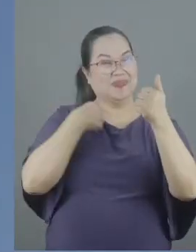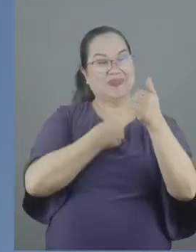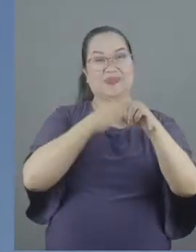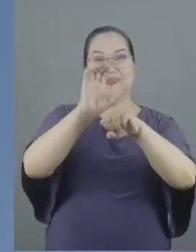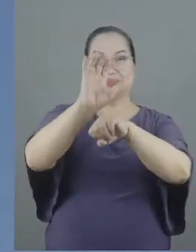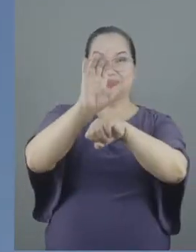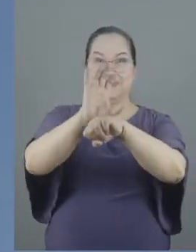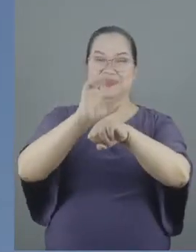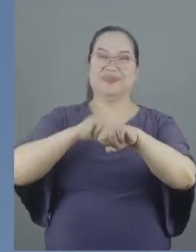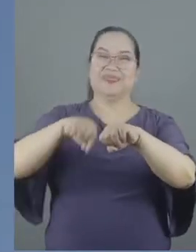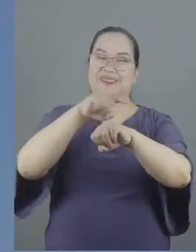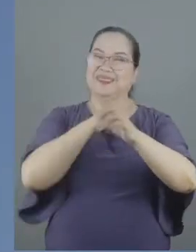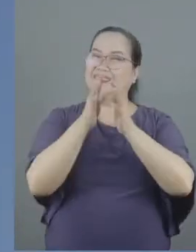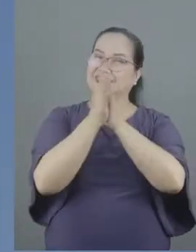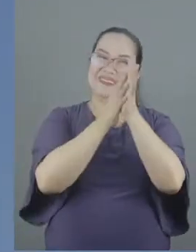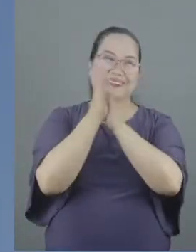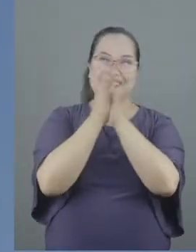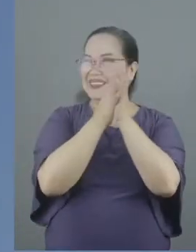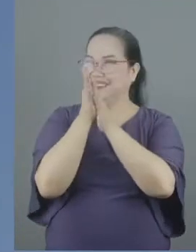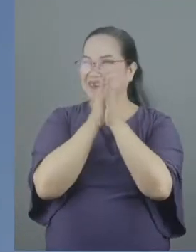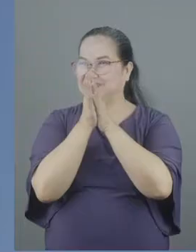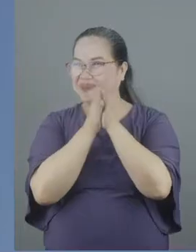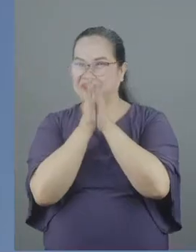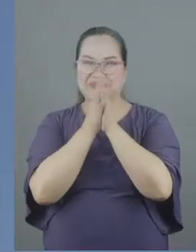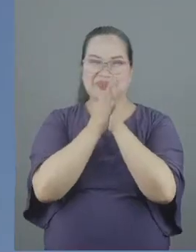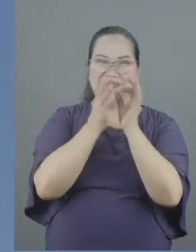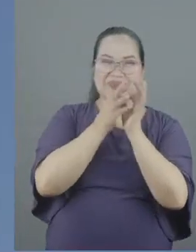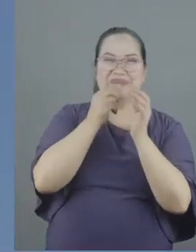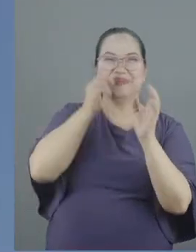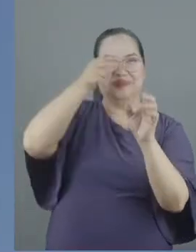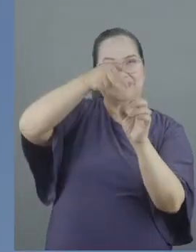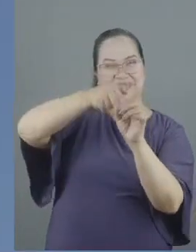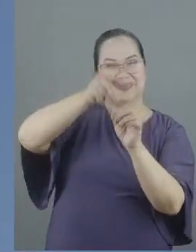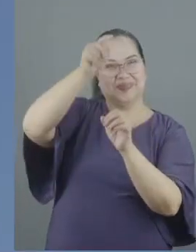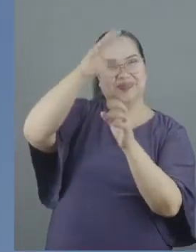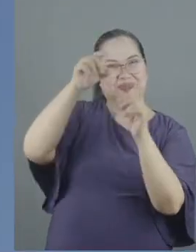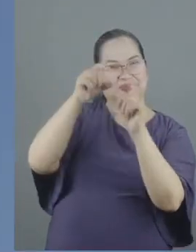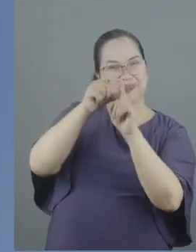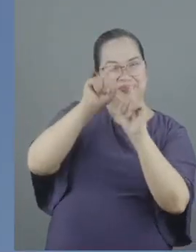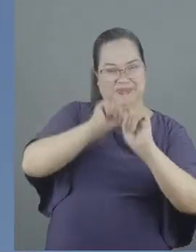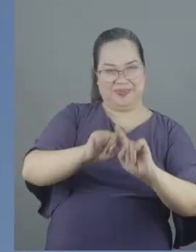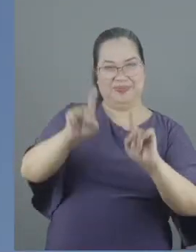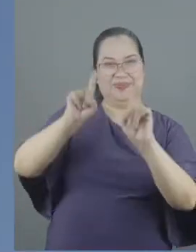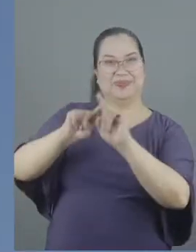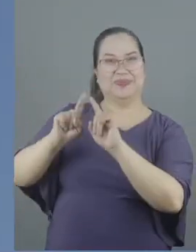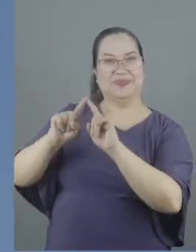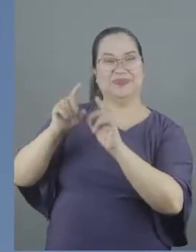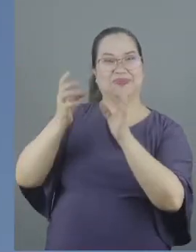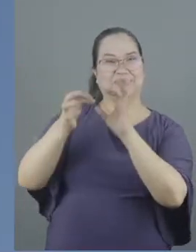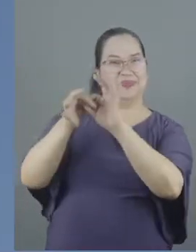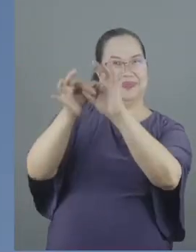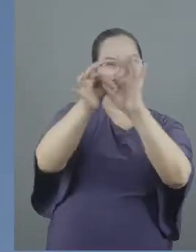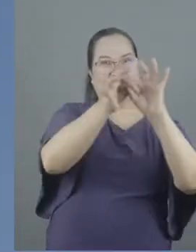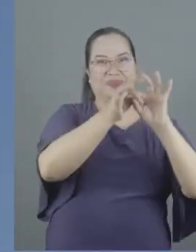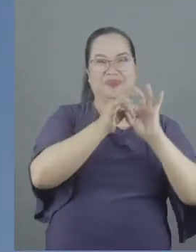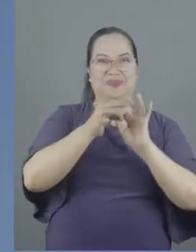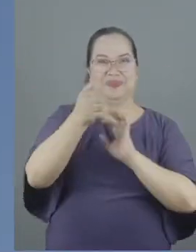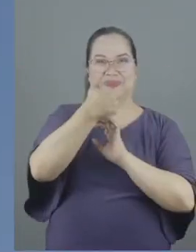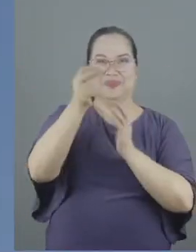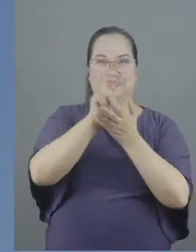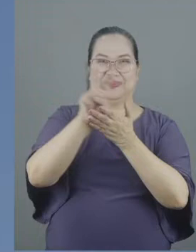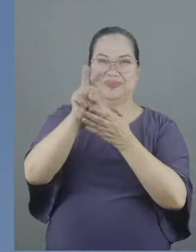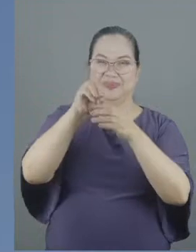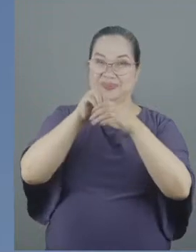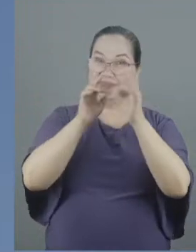we are eager, more than eager, to dive into God's word and learn about the various one another verses that we see in the Bible.